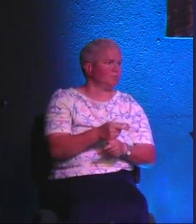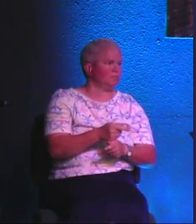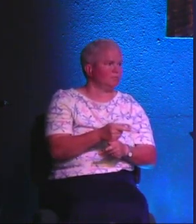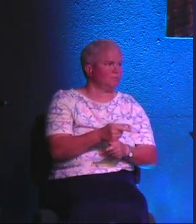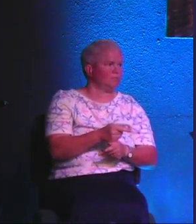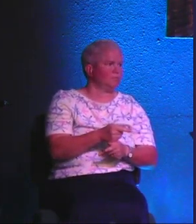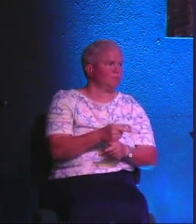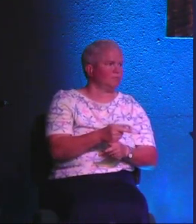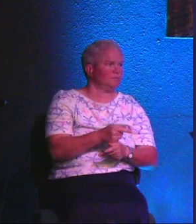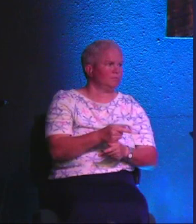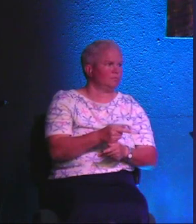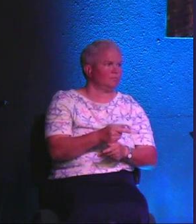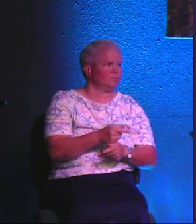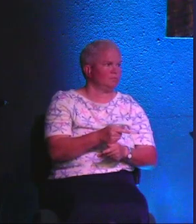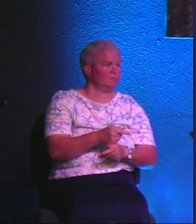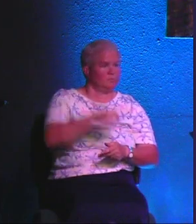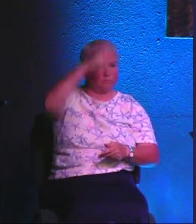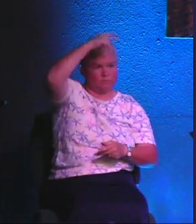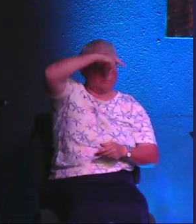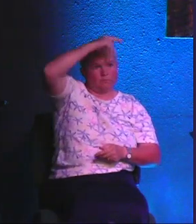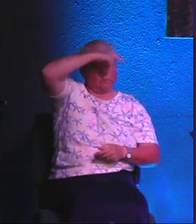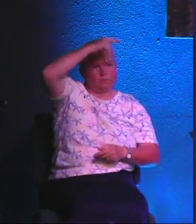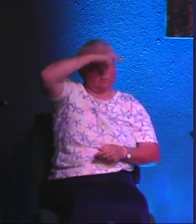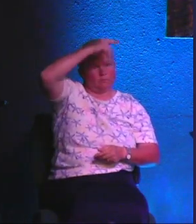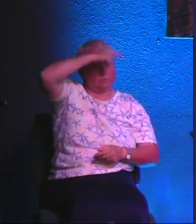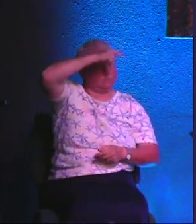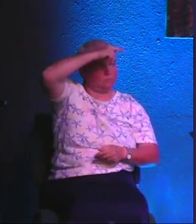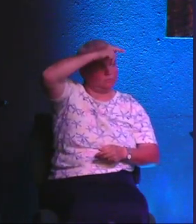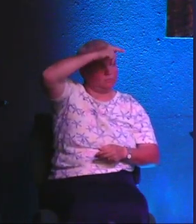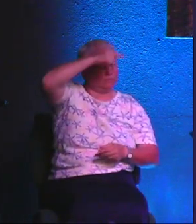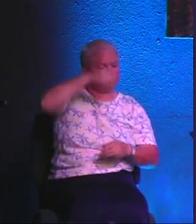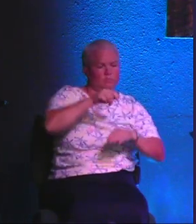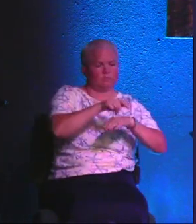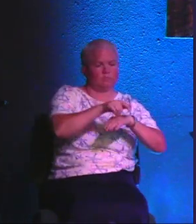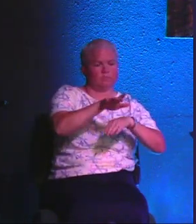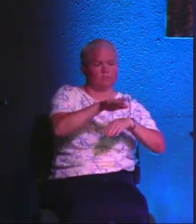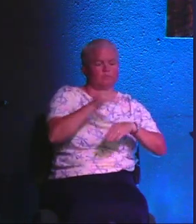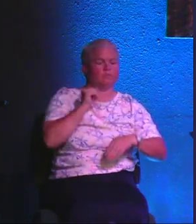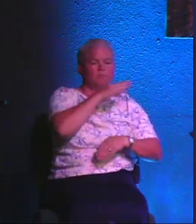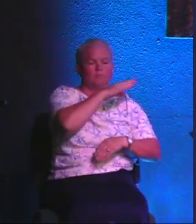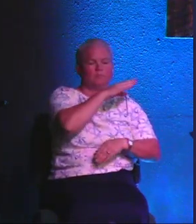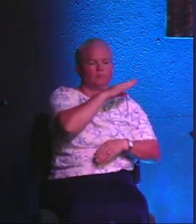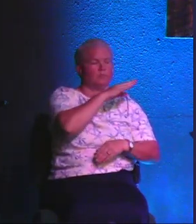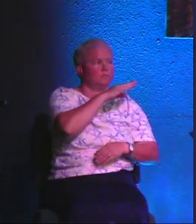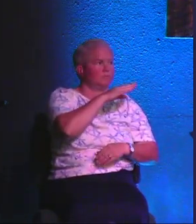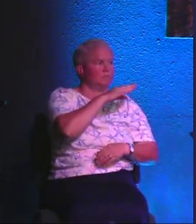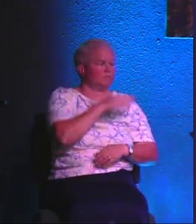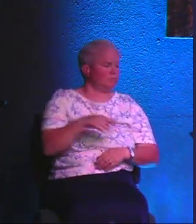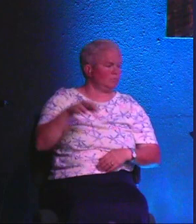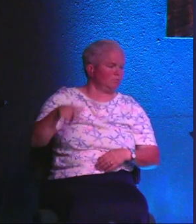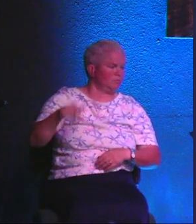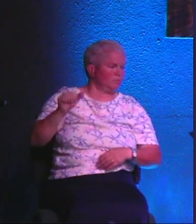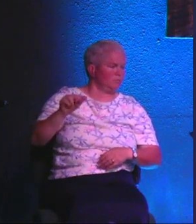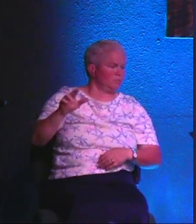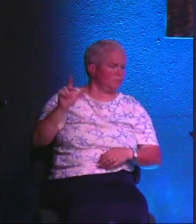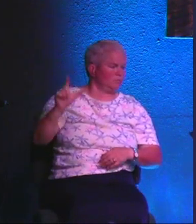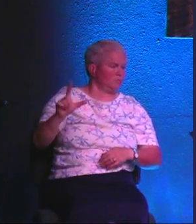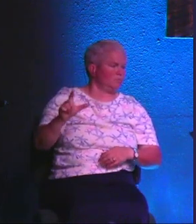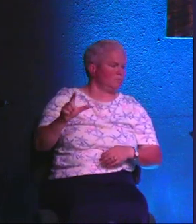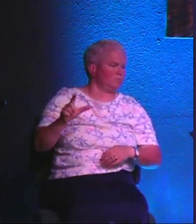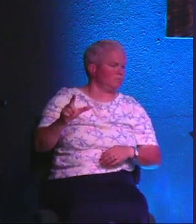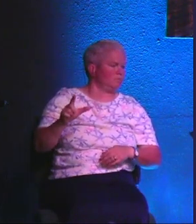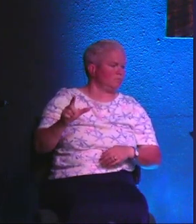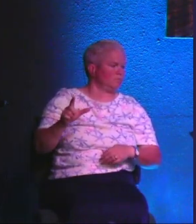Our main weapon is through philosophy and empty deceptions. And Paul goes on to